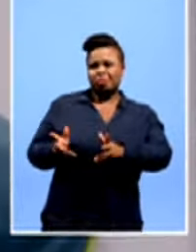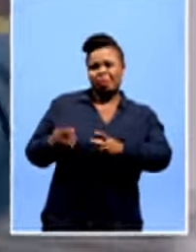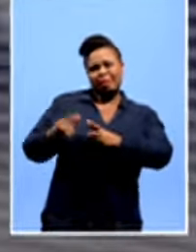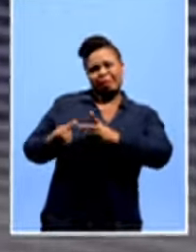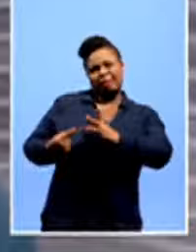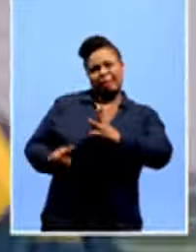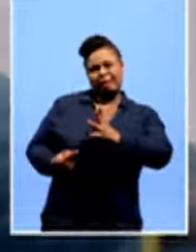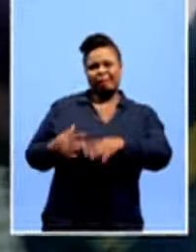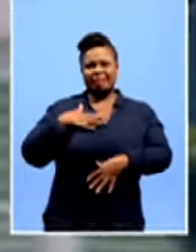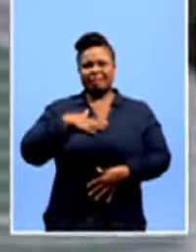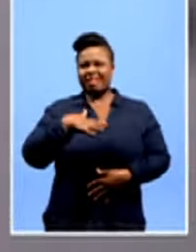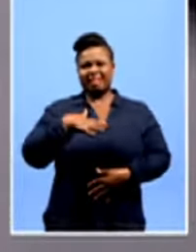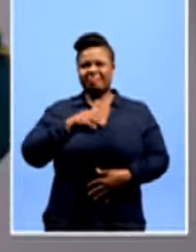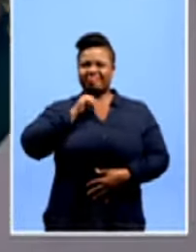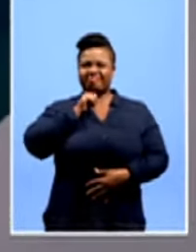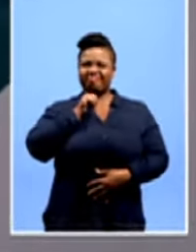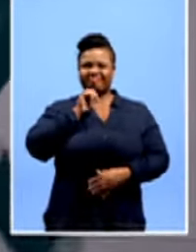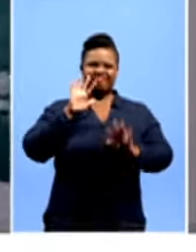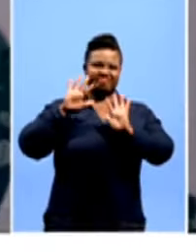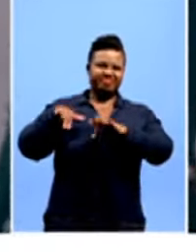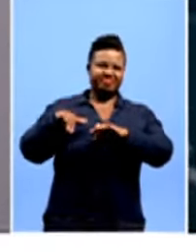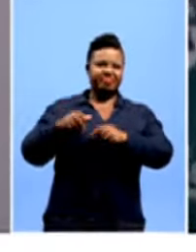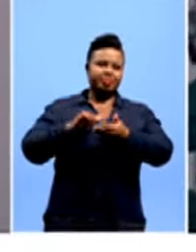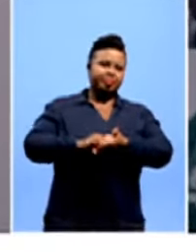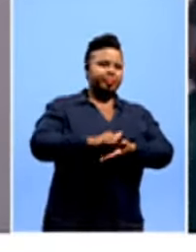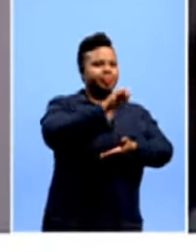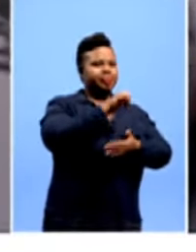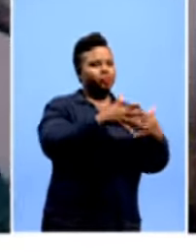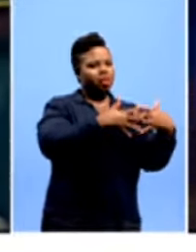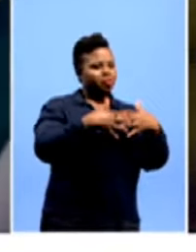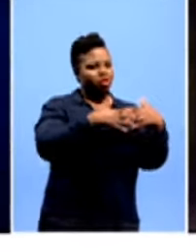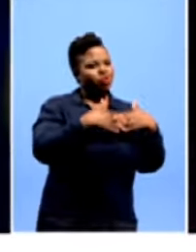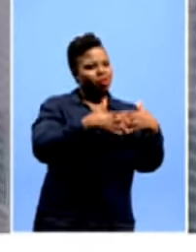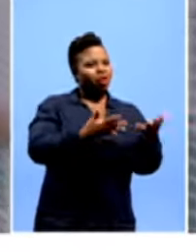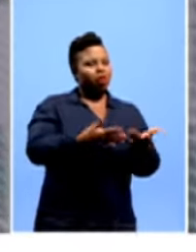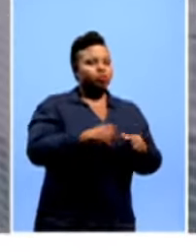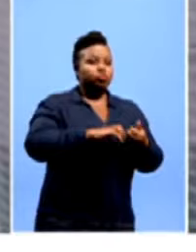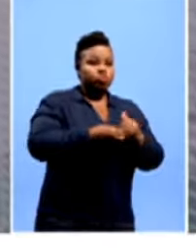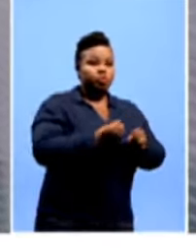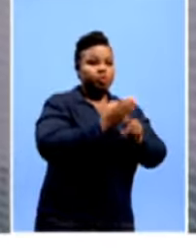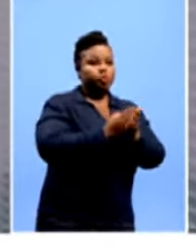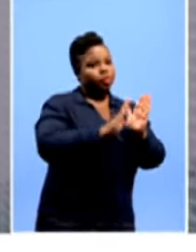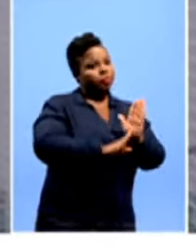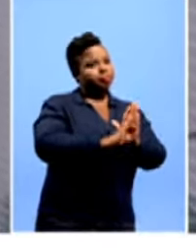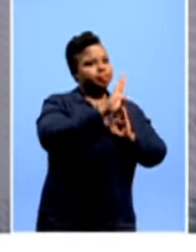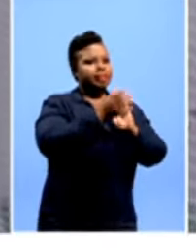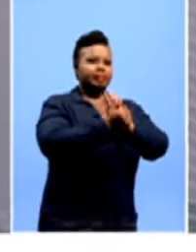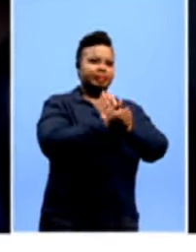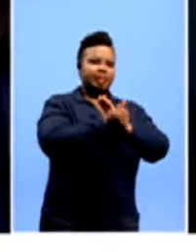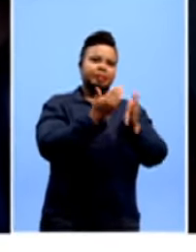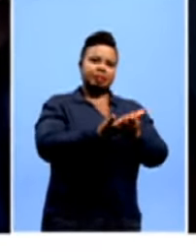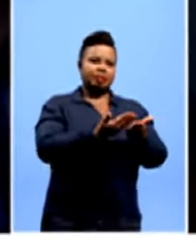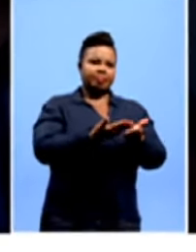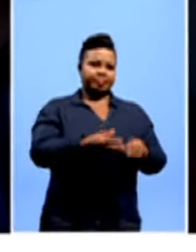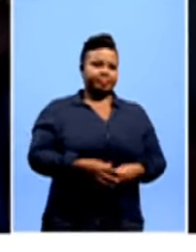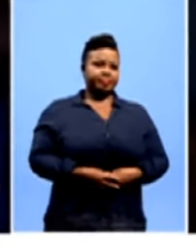be this and that, we don't have a chance in this country. Let me go and get to greener pastures where our talents can be